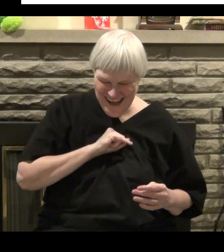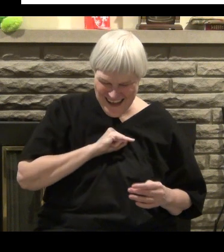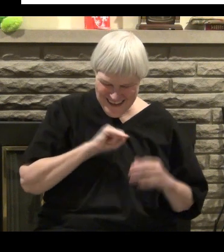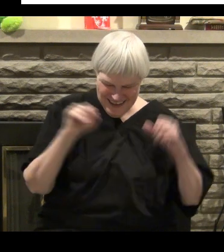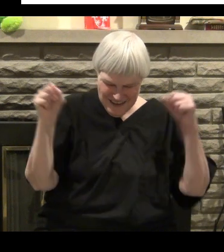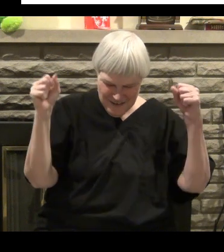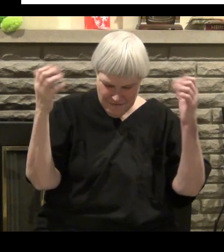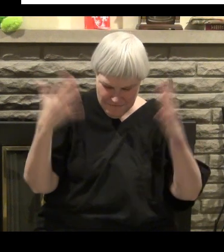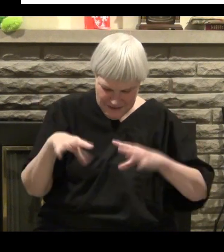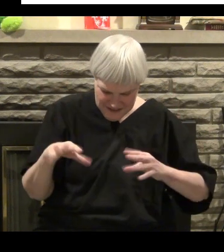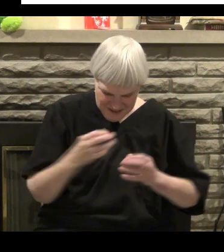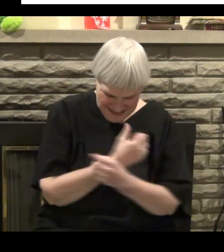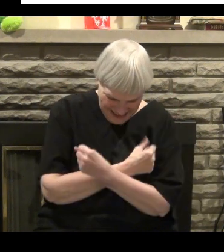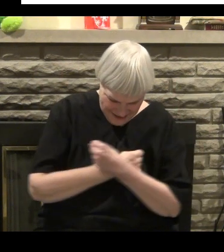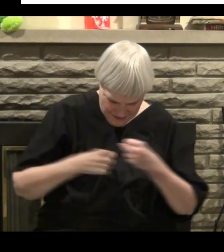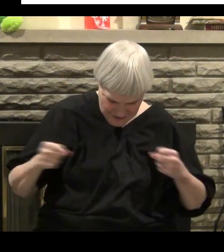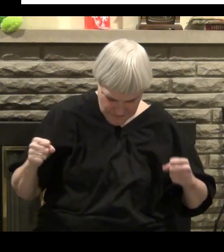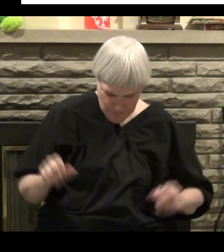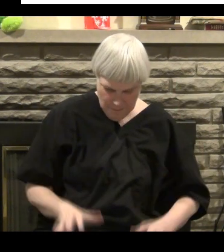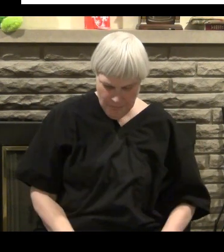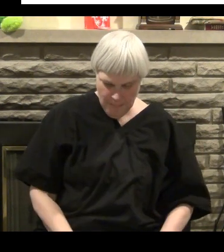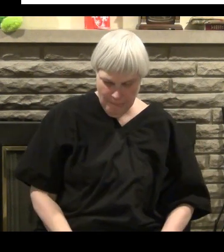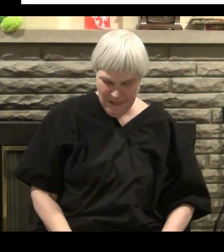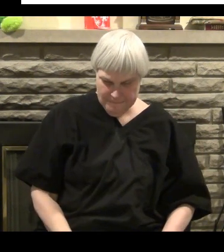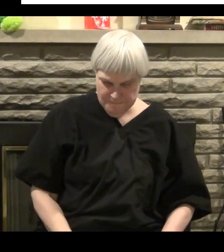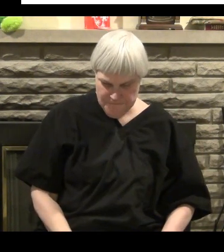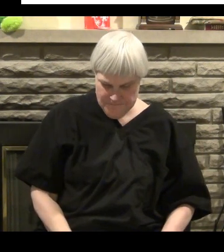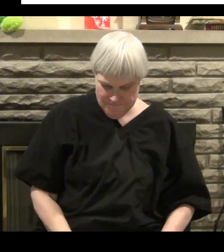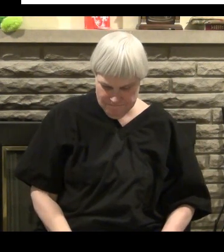Thankfully I was pronounced saved by God's word.